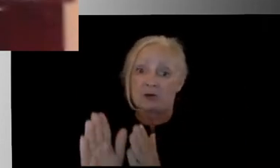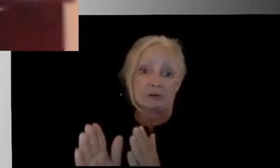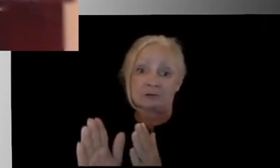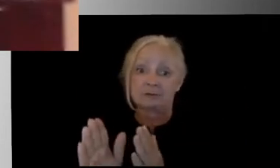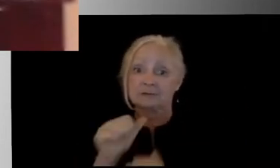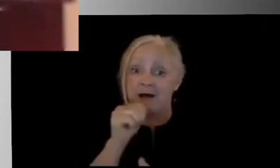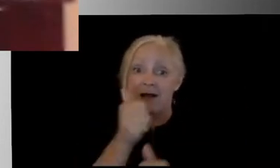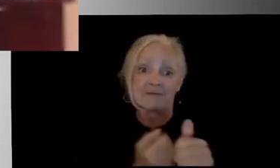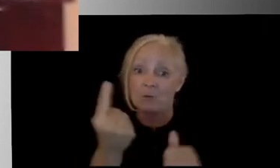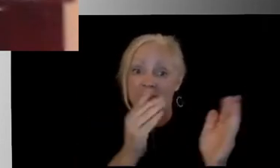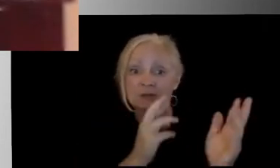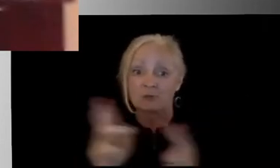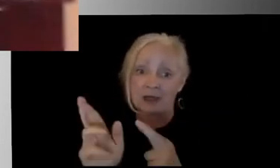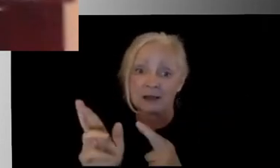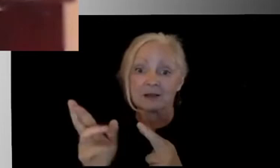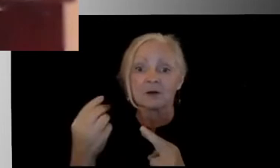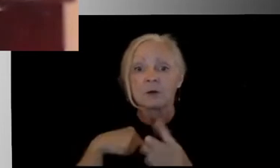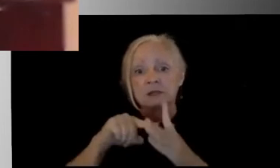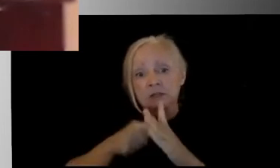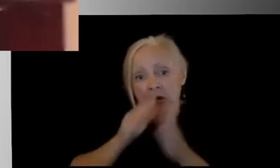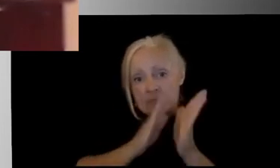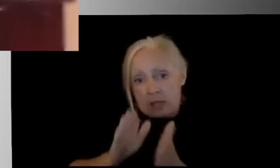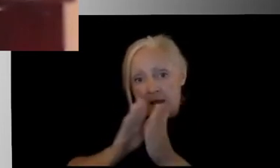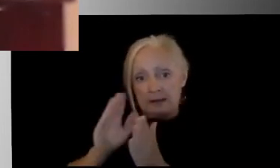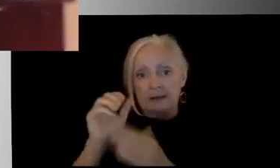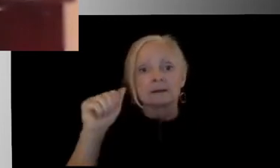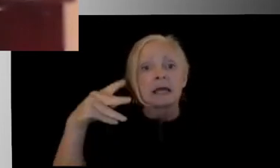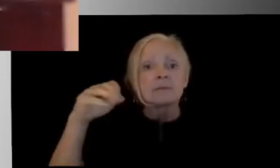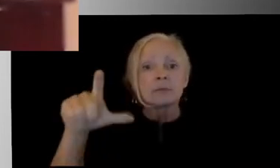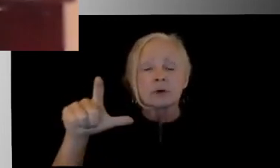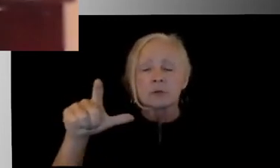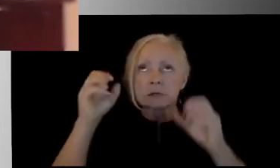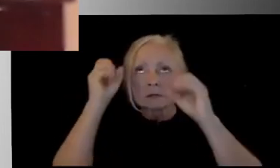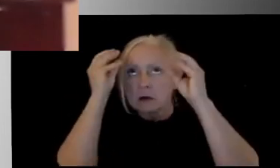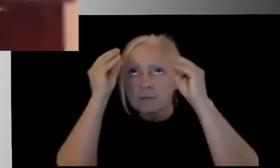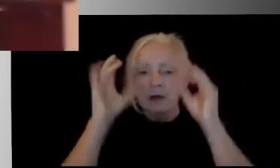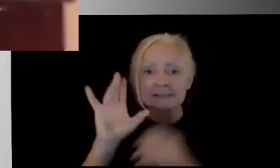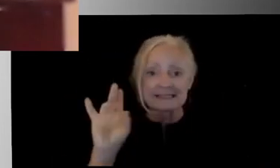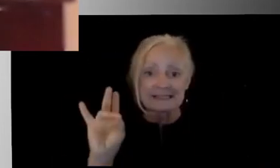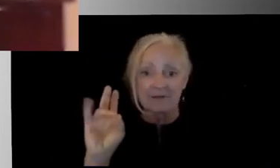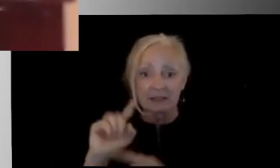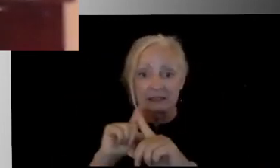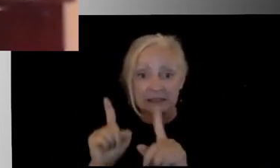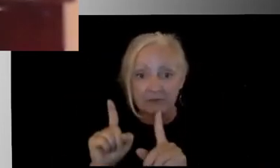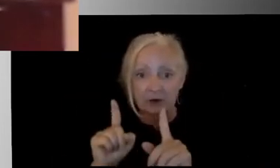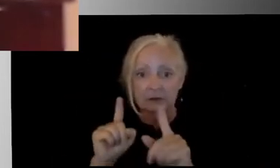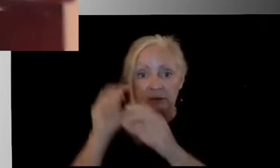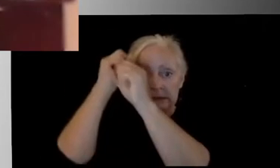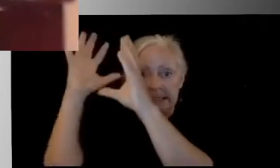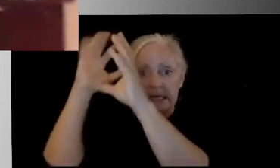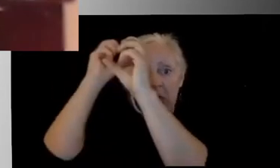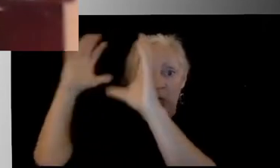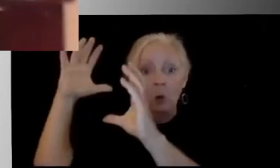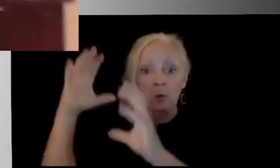and so we began planning the beginning of April on seven different scenarios that we might be able to utilize when we came